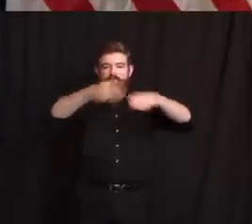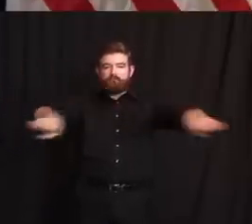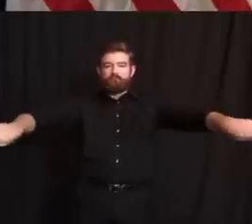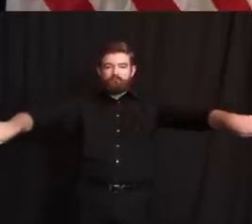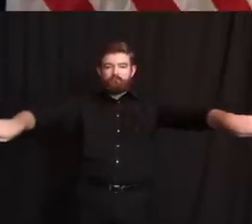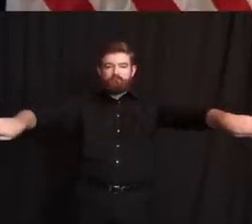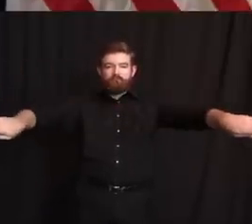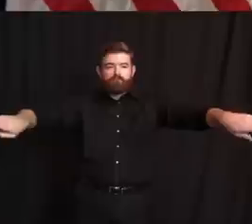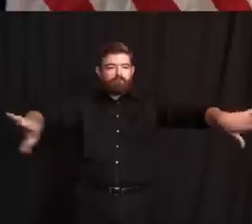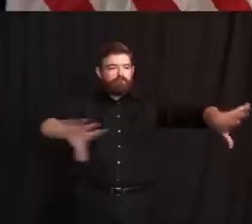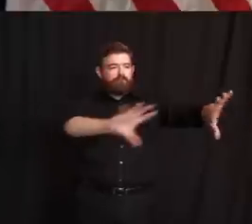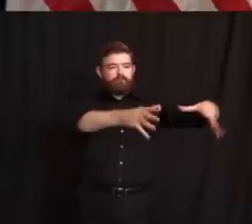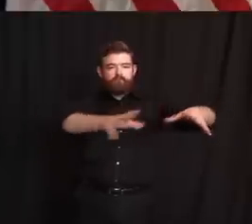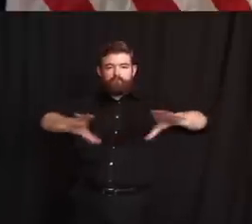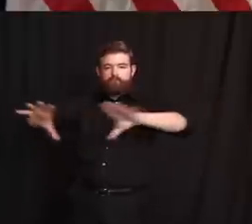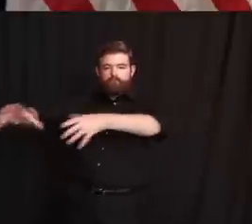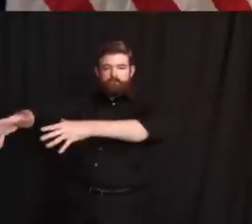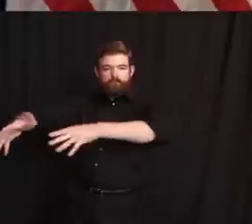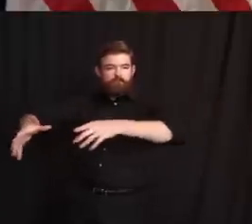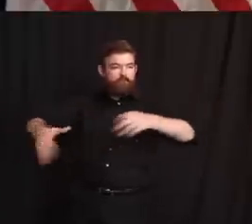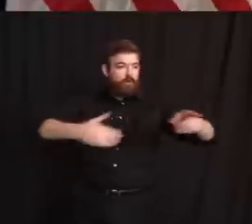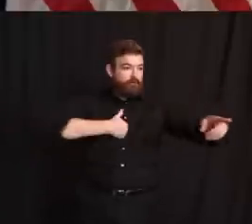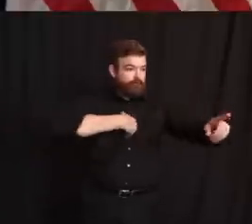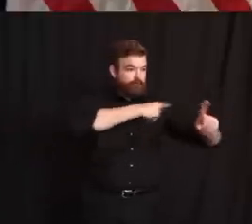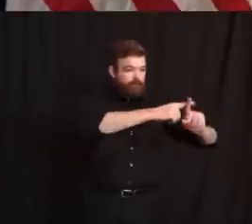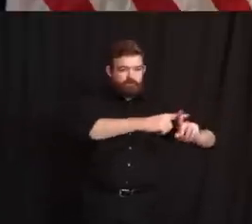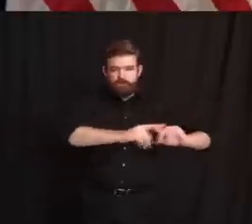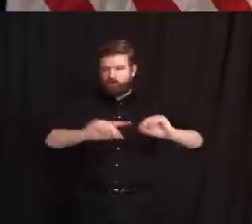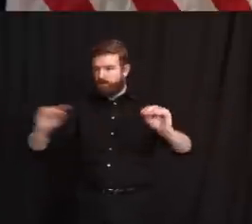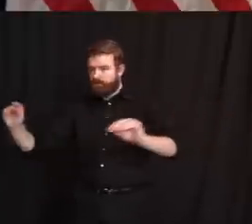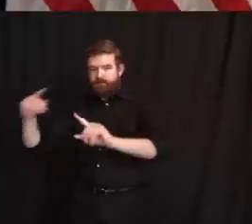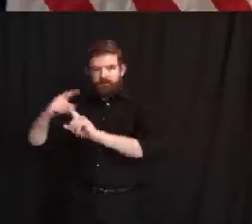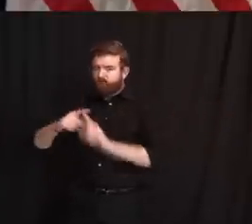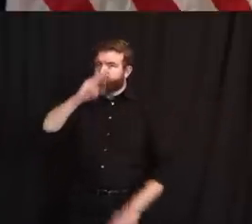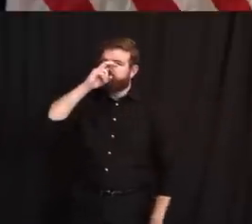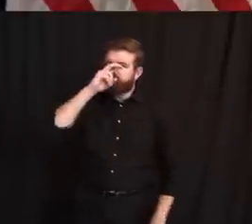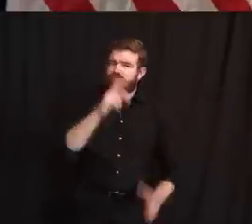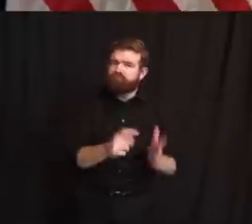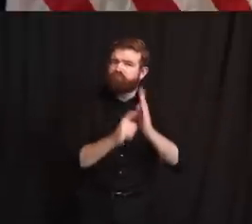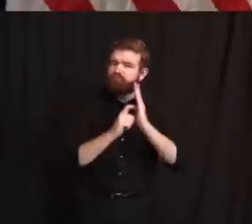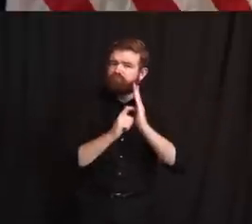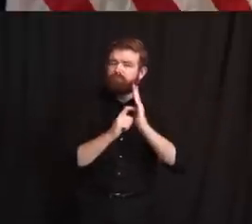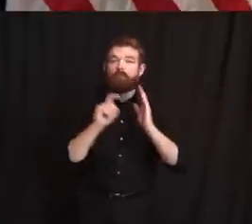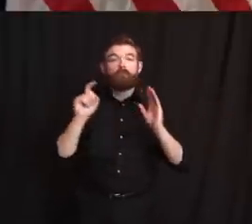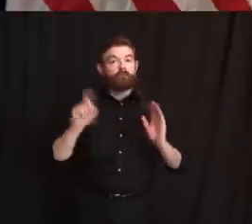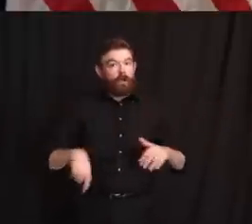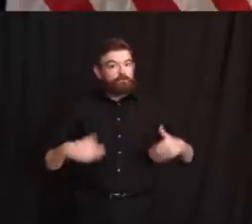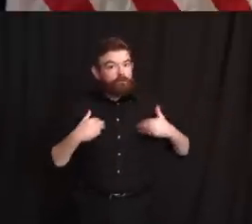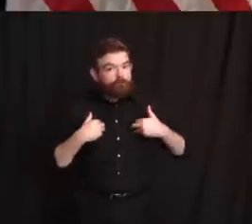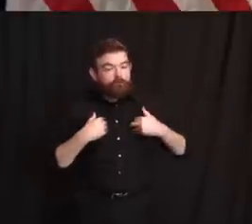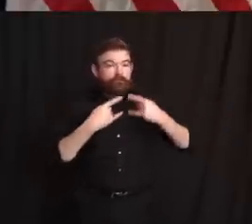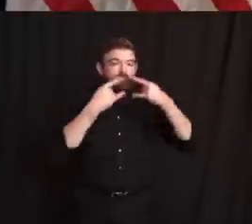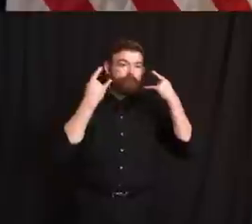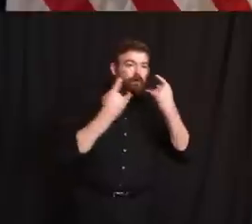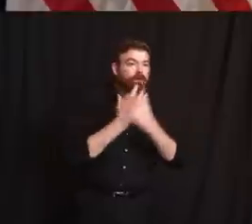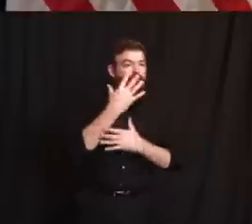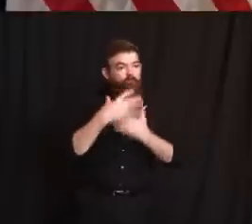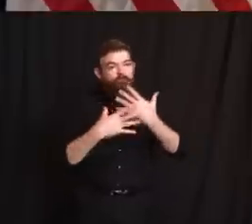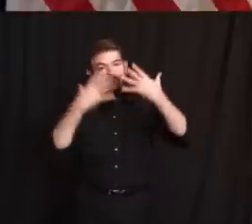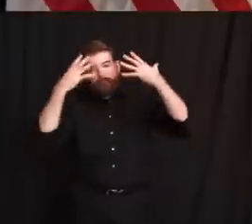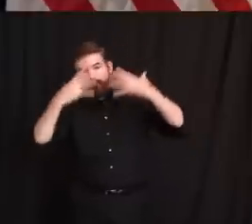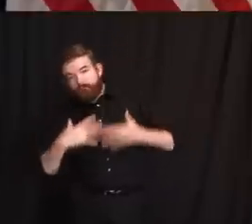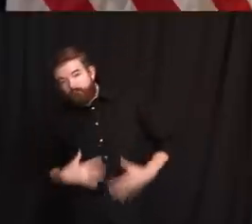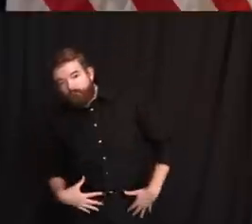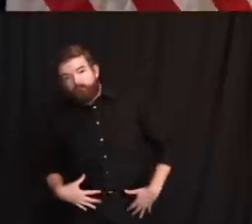requests in terms of PPE. It had, this is from Judy and her team. It had very strict parameters about